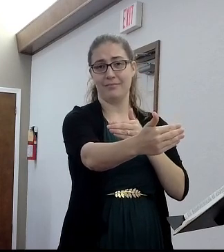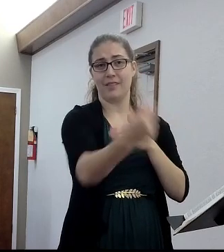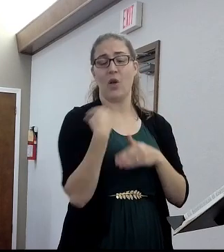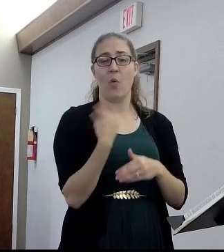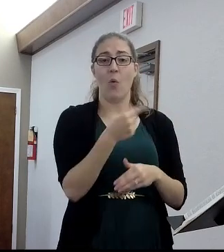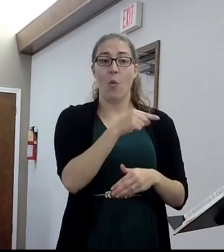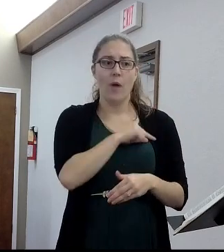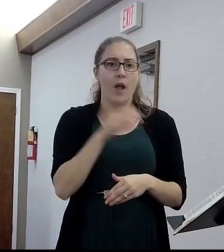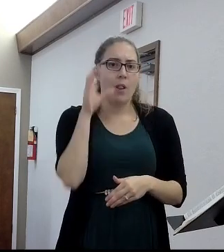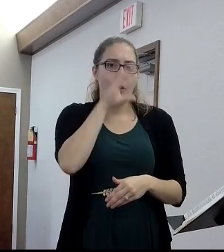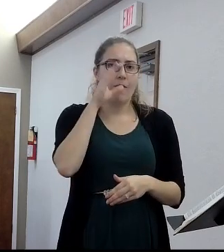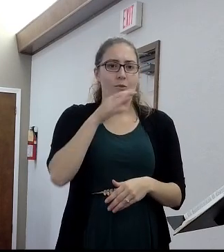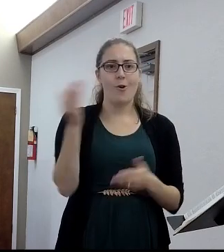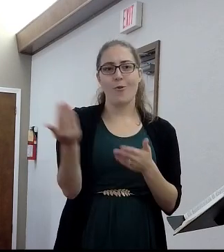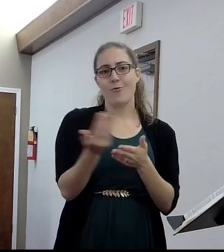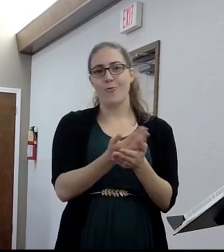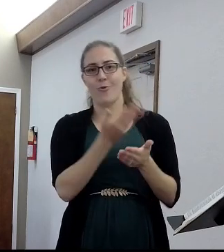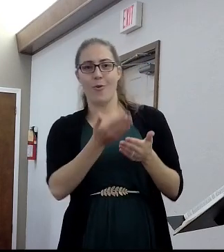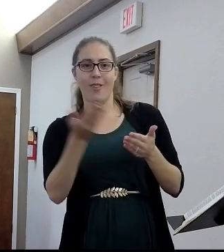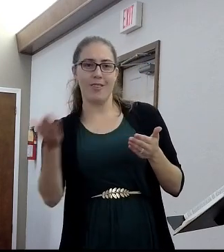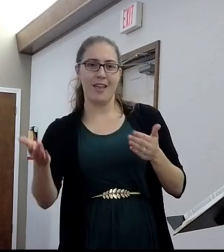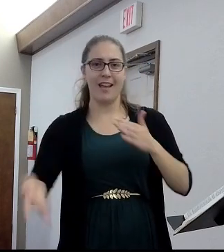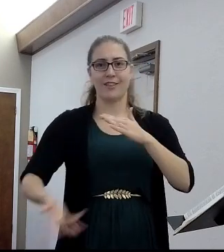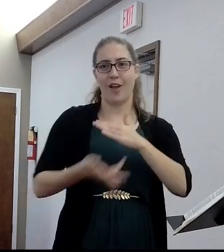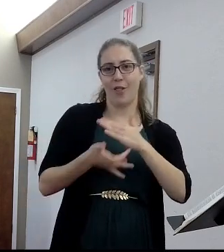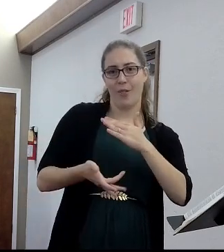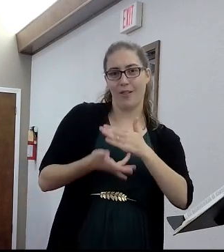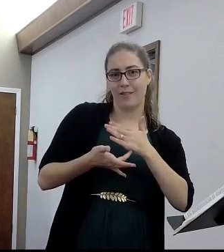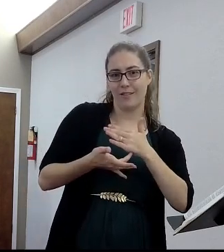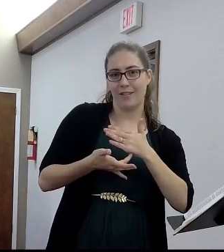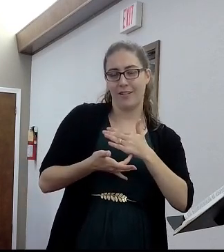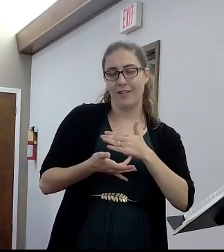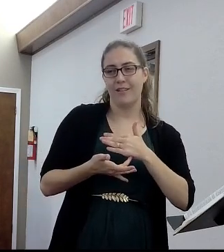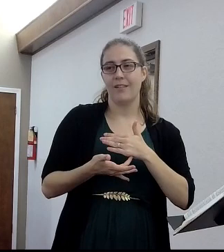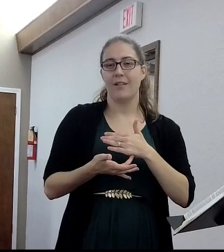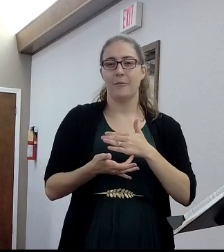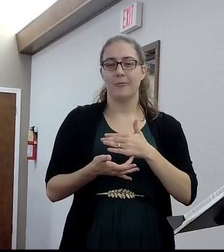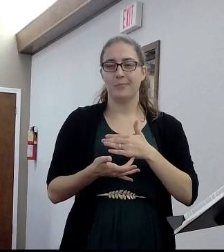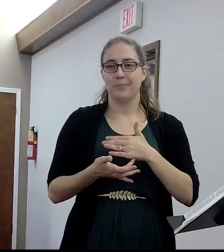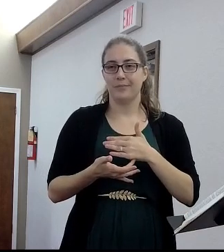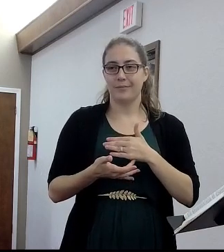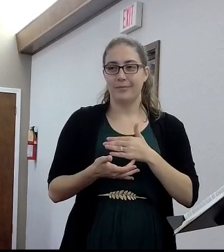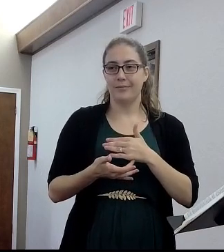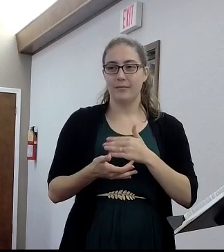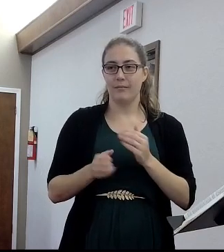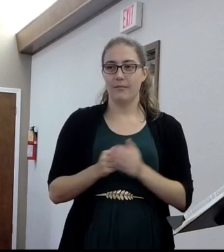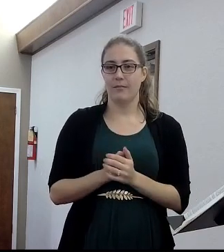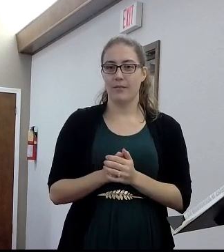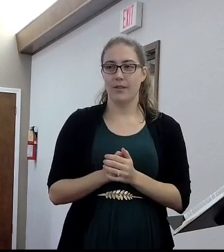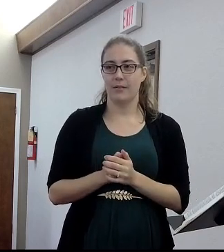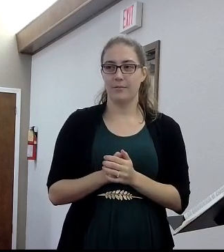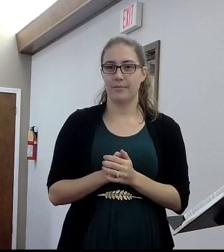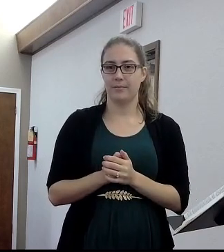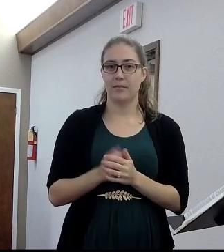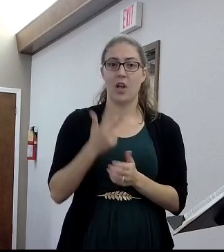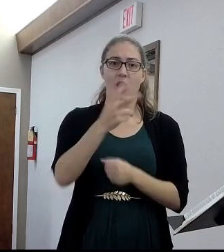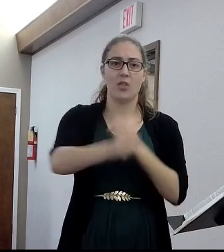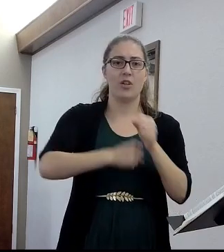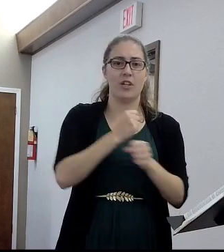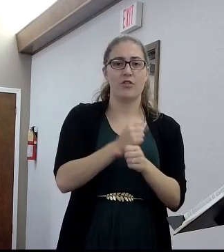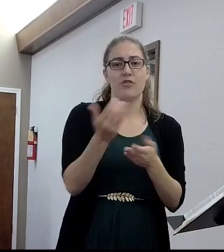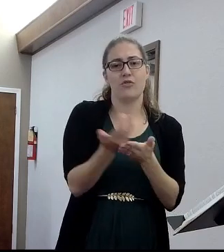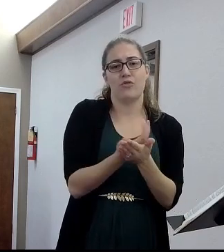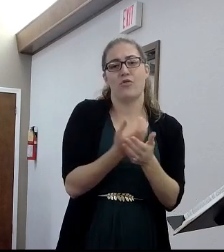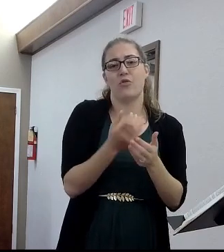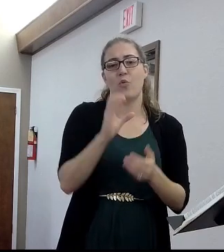No, we're looking for the next new thing or the next new gadget. You know, you can't go three years without a new car.